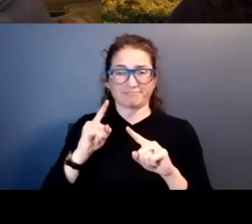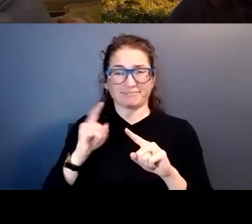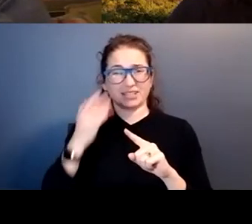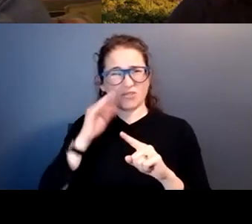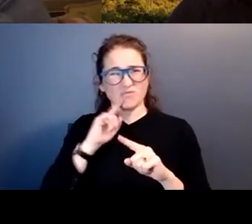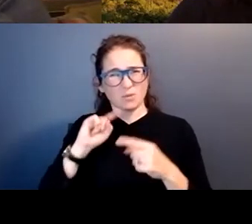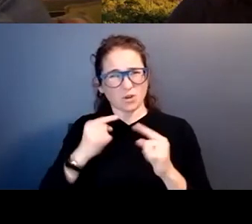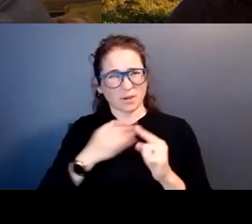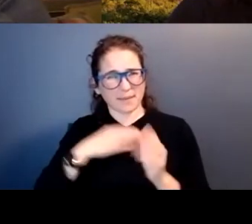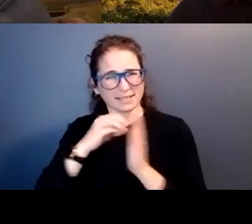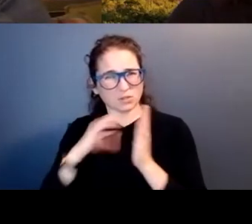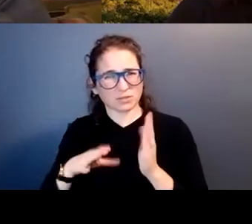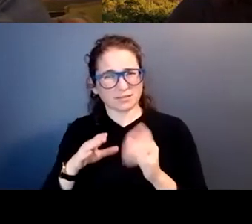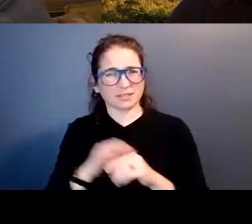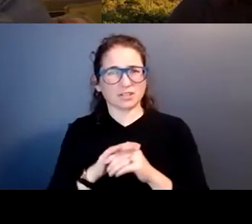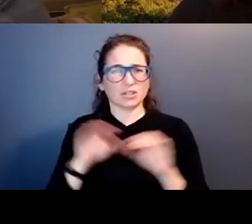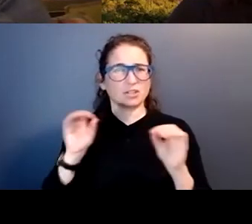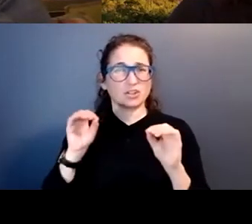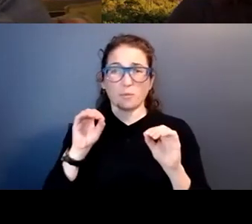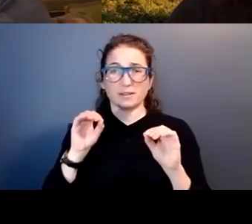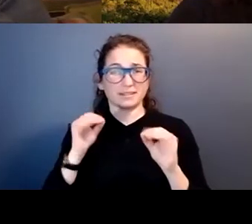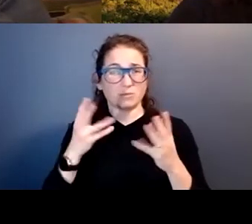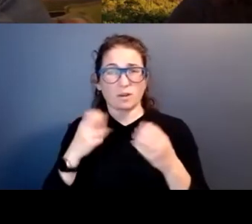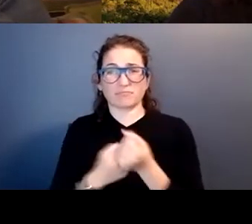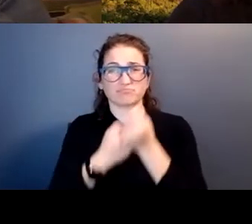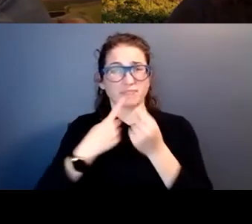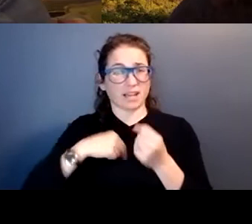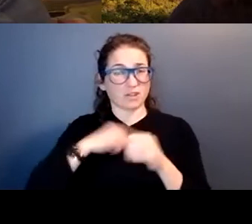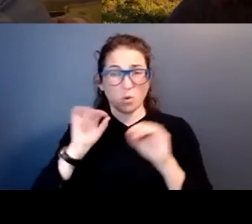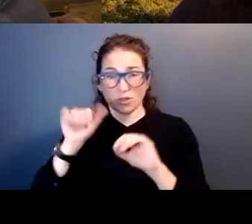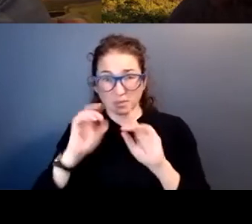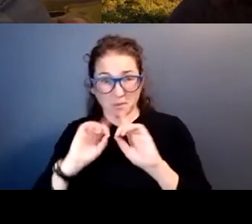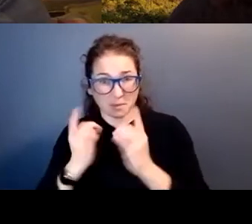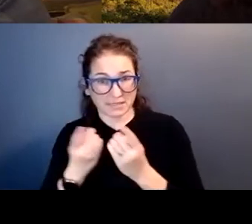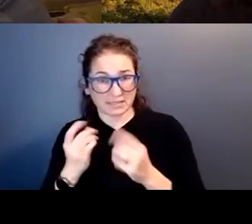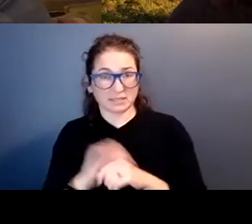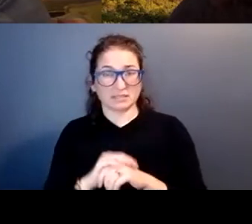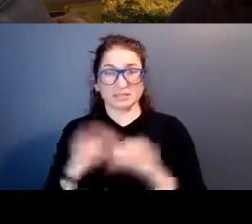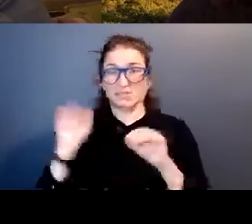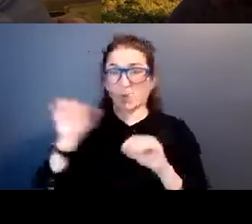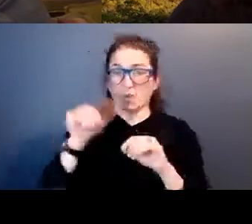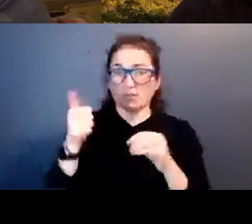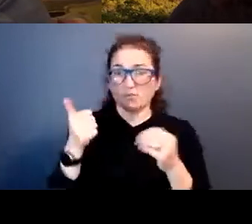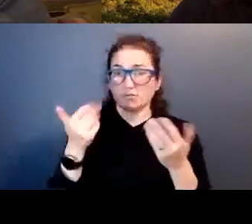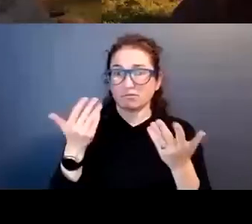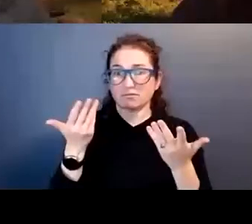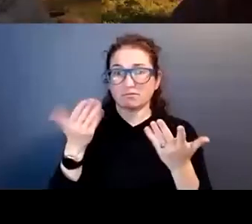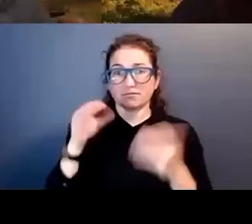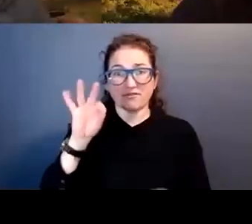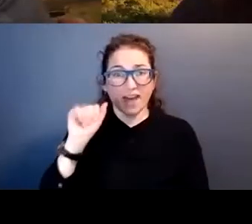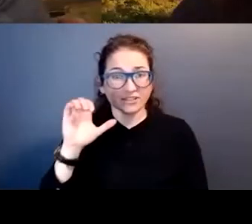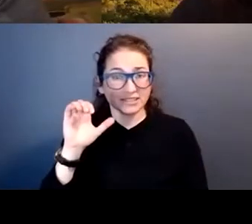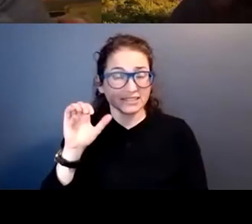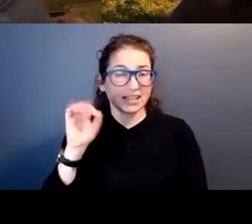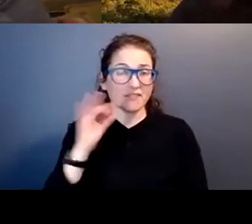students is that nobody chimed in on our behalf, no other departments, no other, um, faculty of